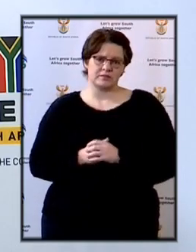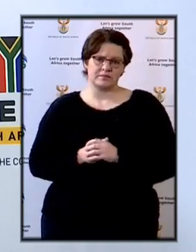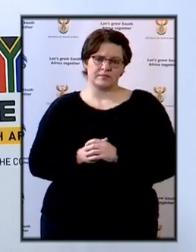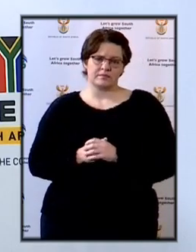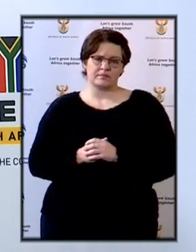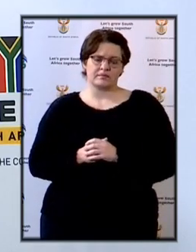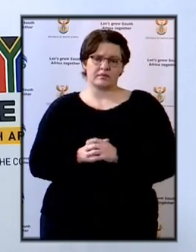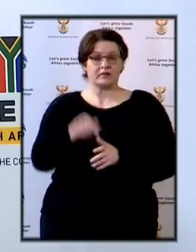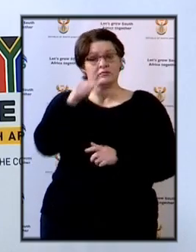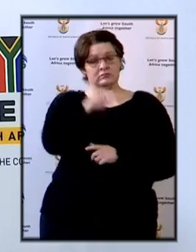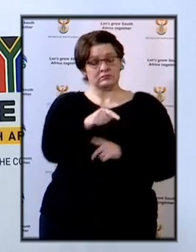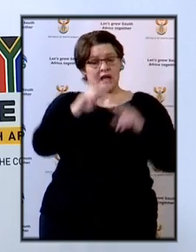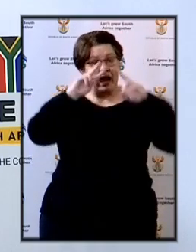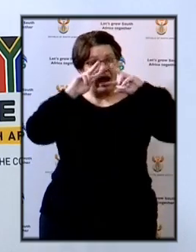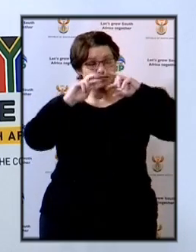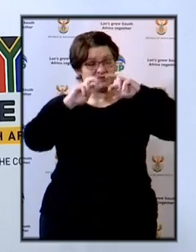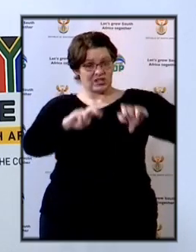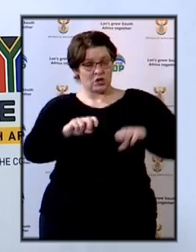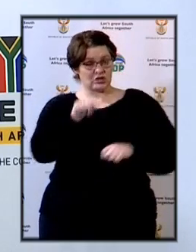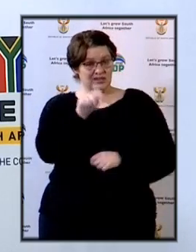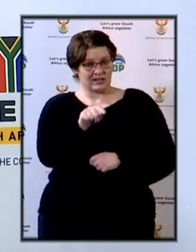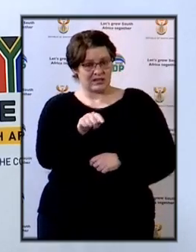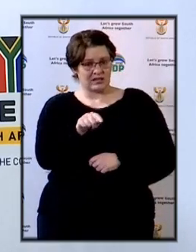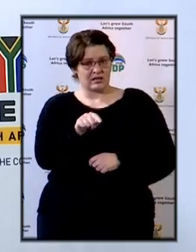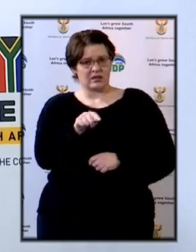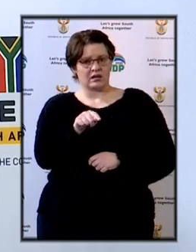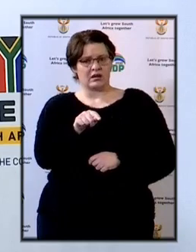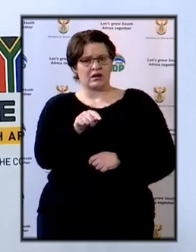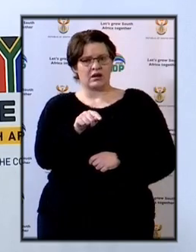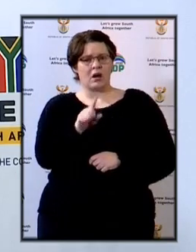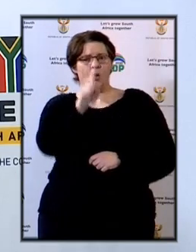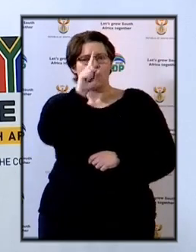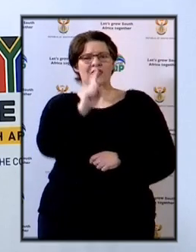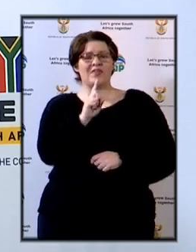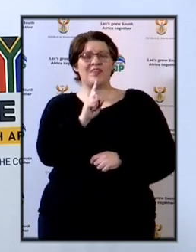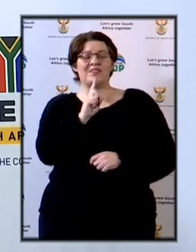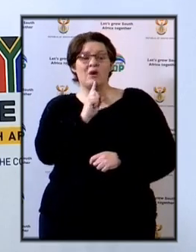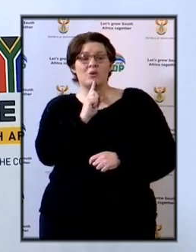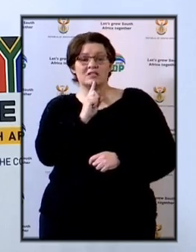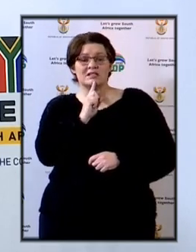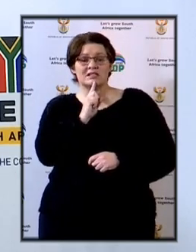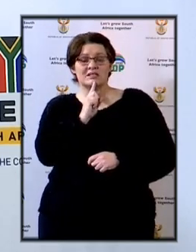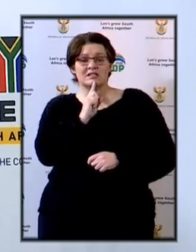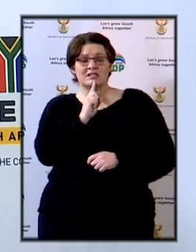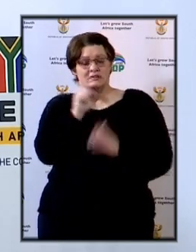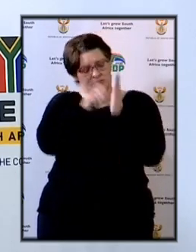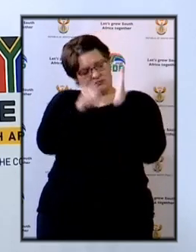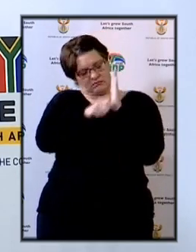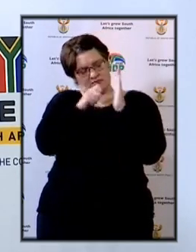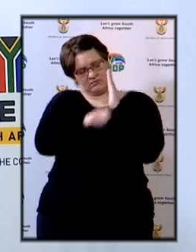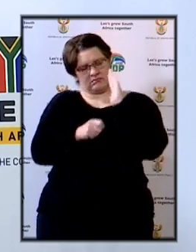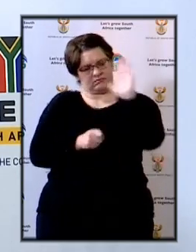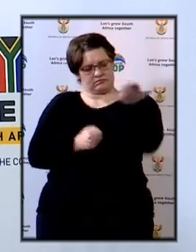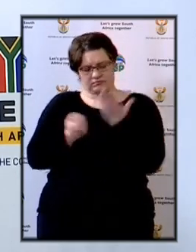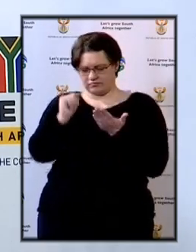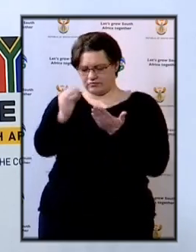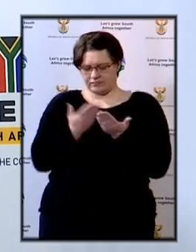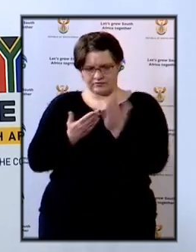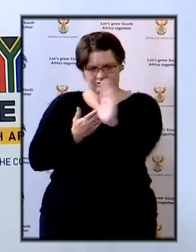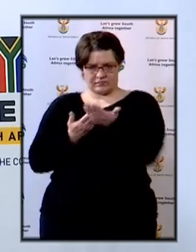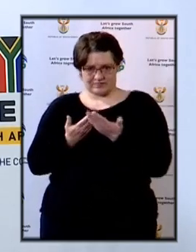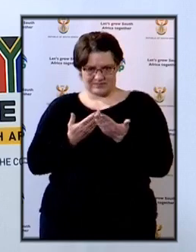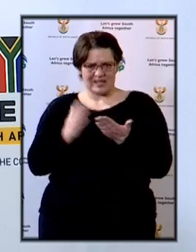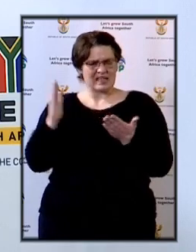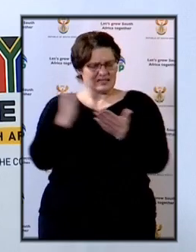In this investigation alone more than a thousand statements were obtained. Some of them